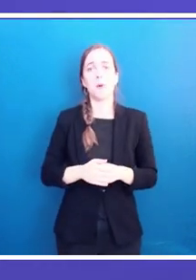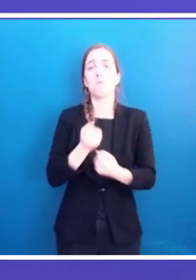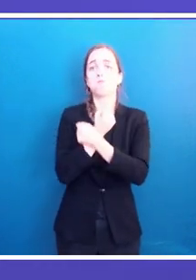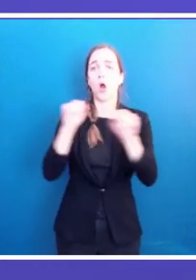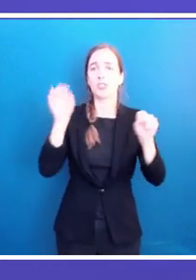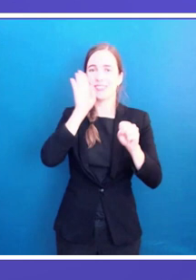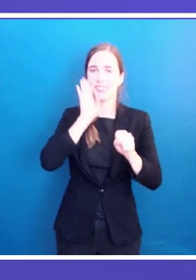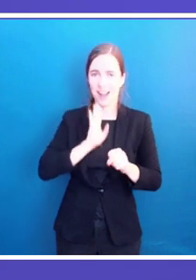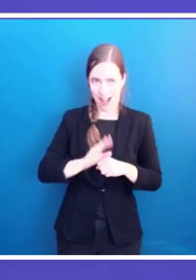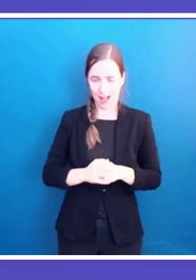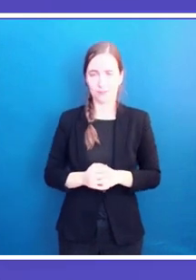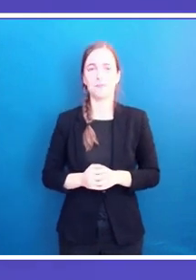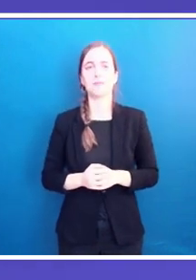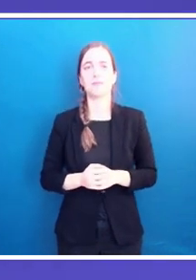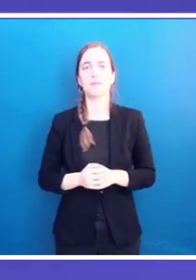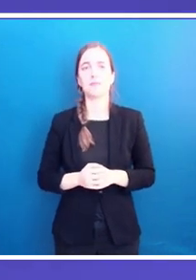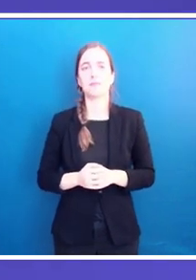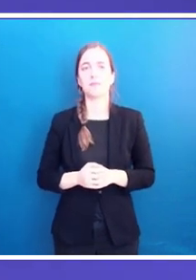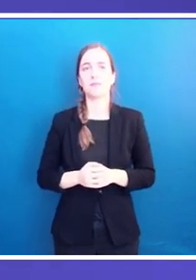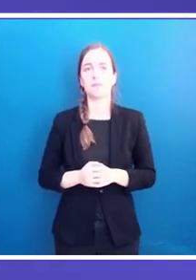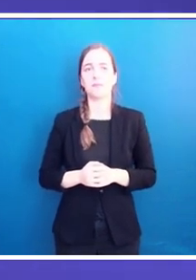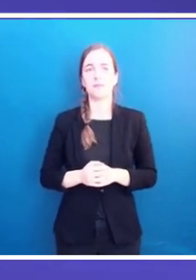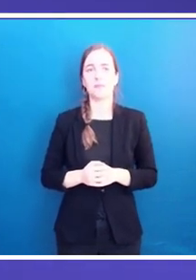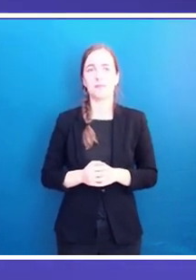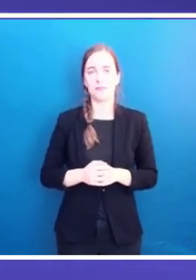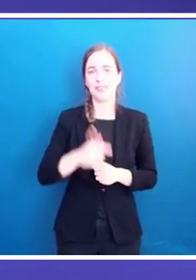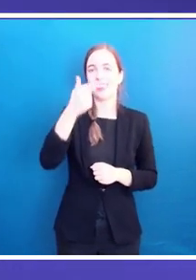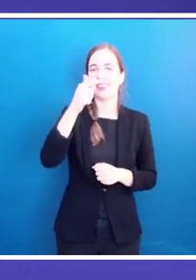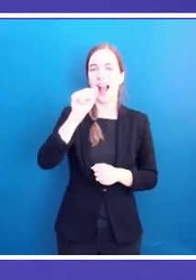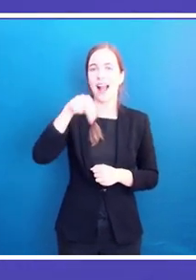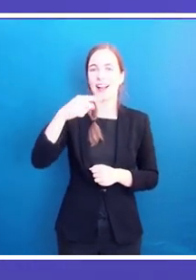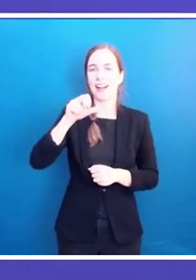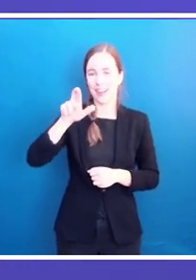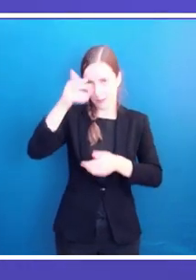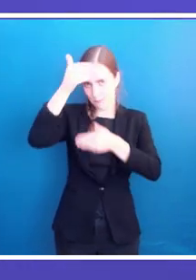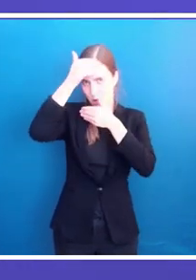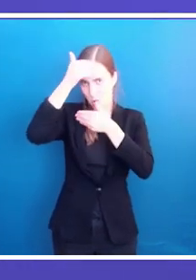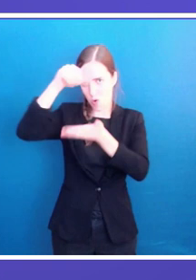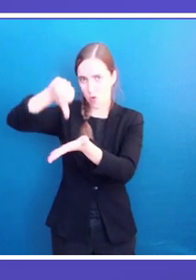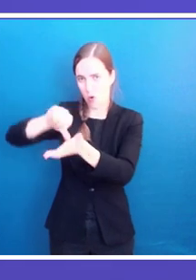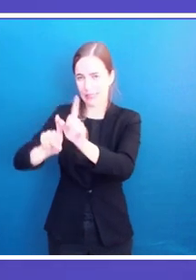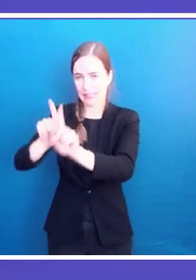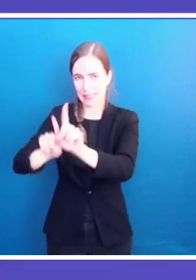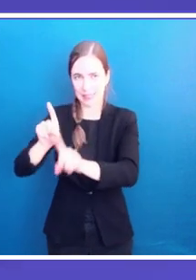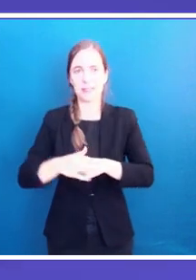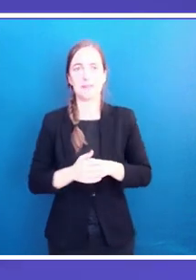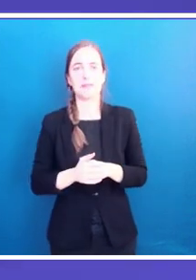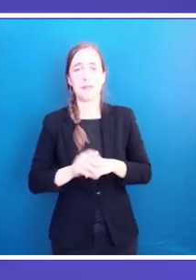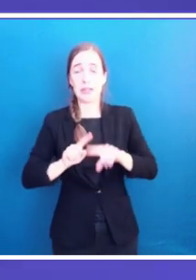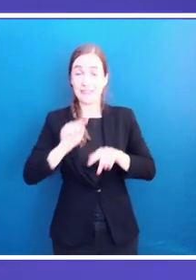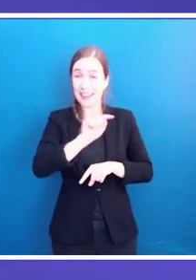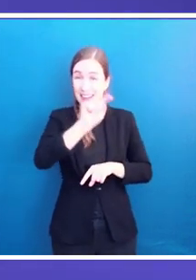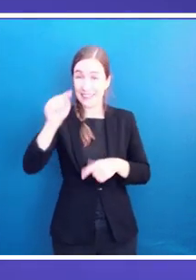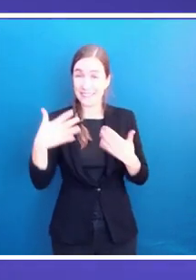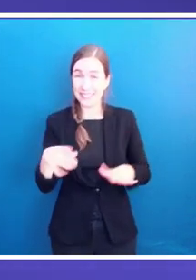Palestine just before the COVID-19 pandemic. The Government of Catalonia is committed to keep fostering gender equality both through